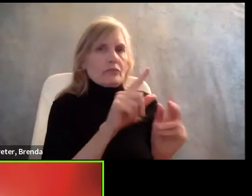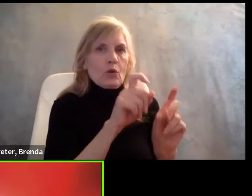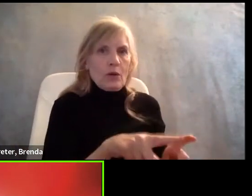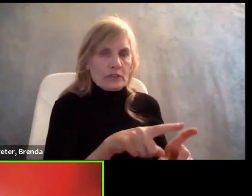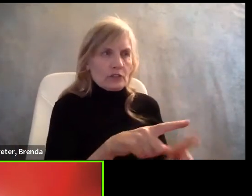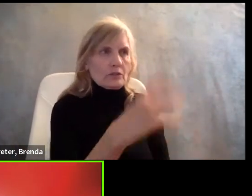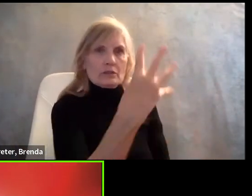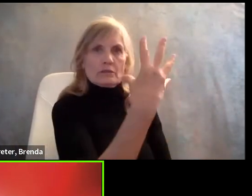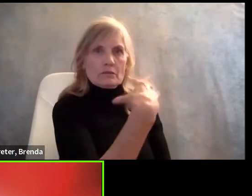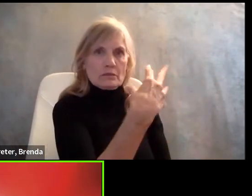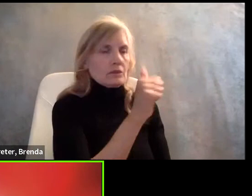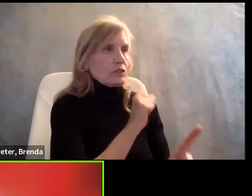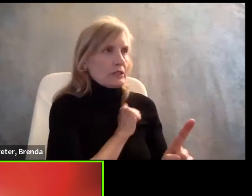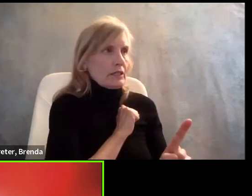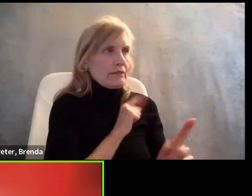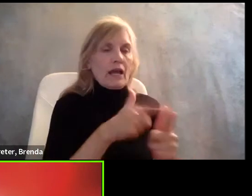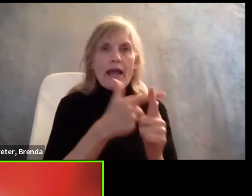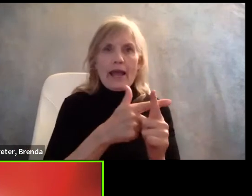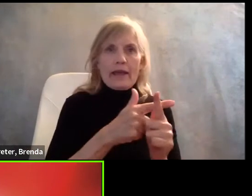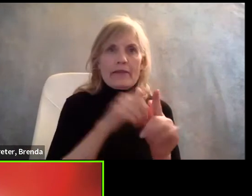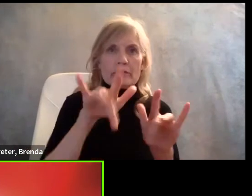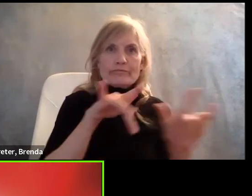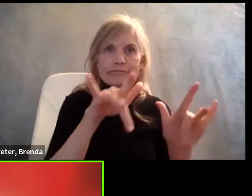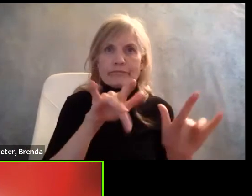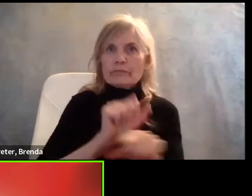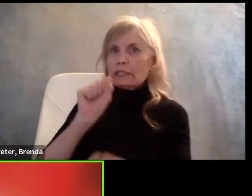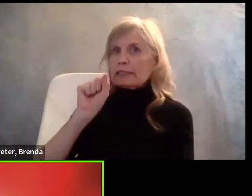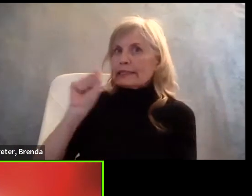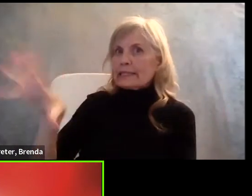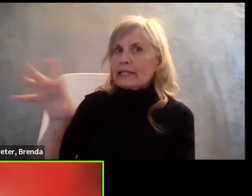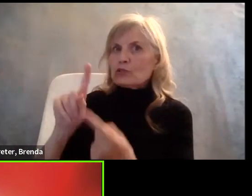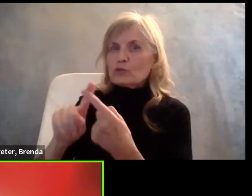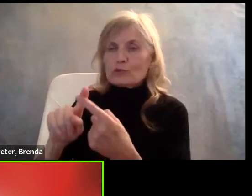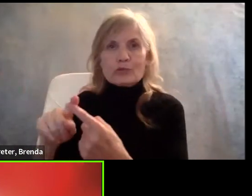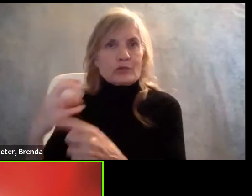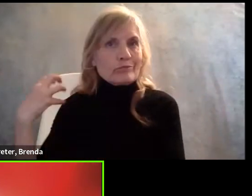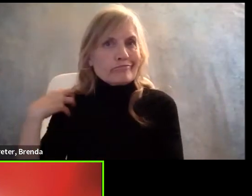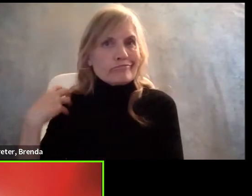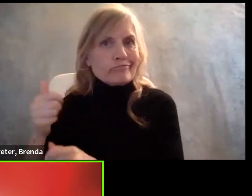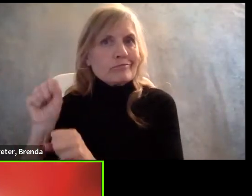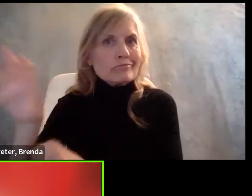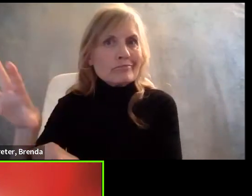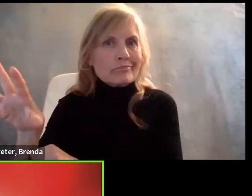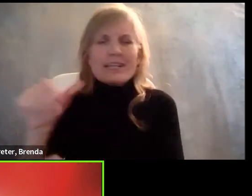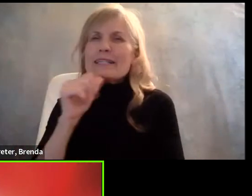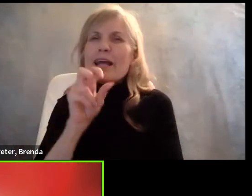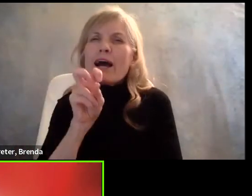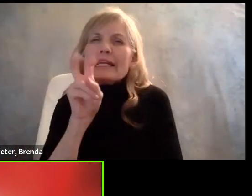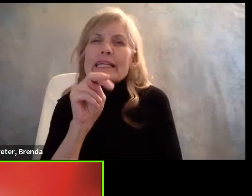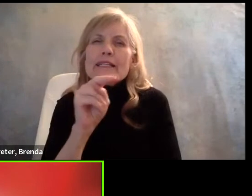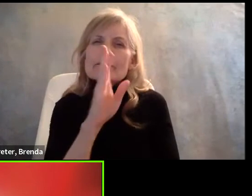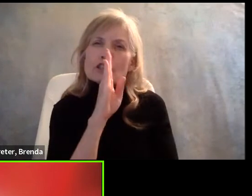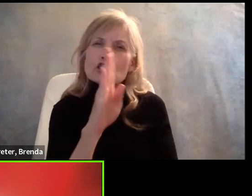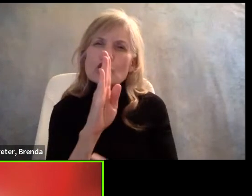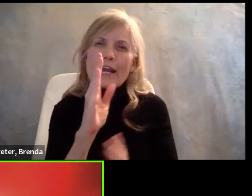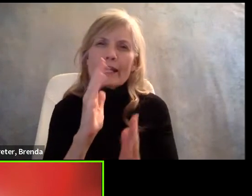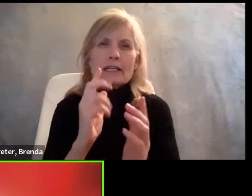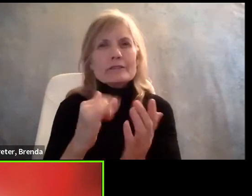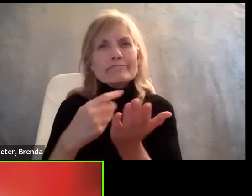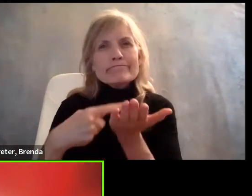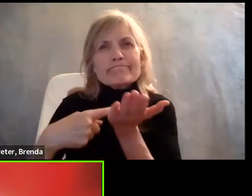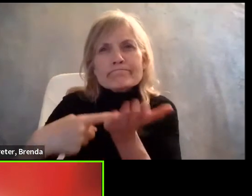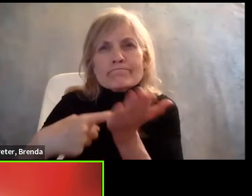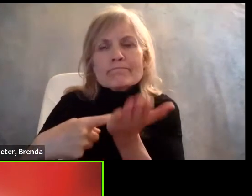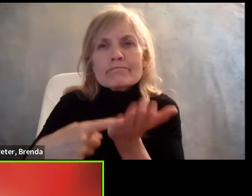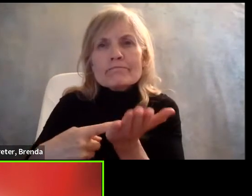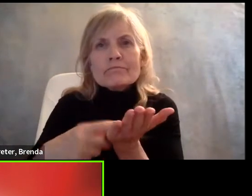So you're not even really interacting with someone on Zoom. And so depending on how long it's been since you applied for a job from